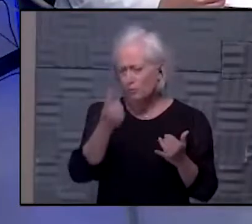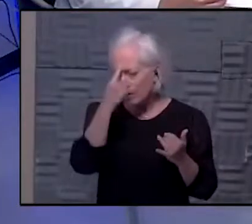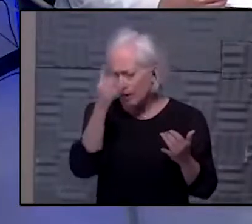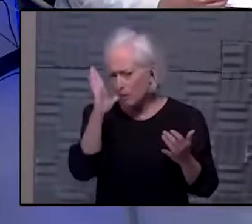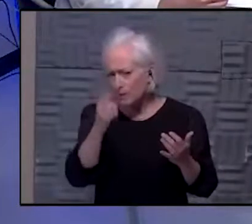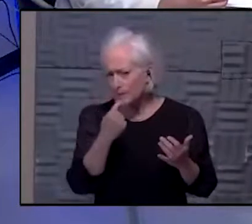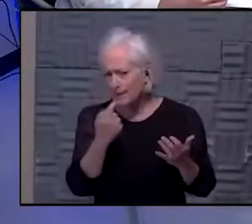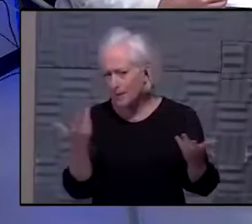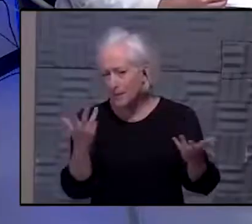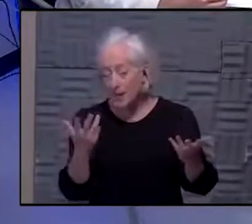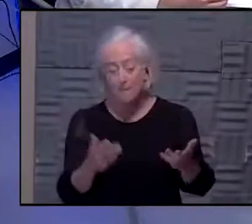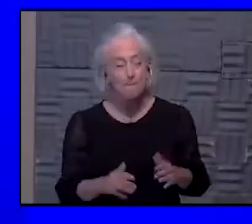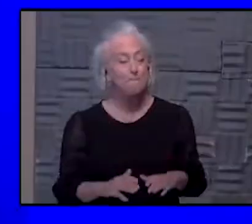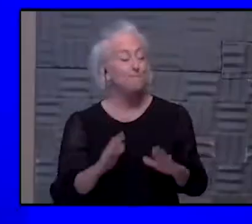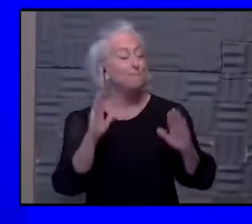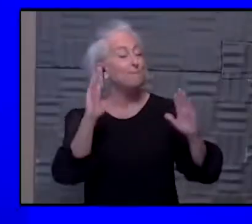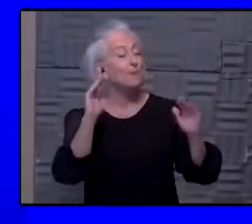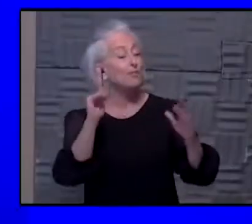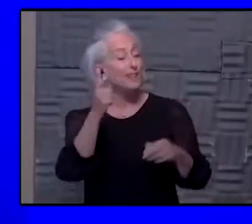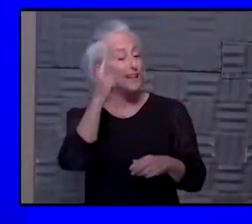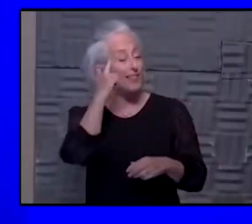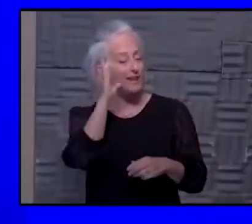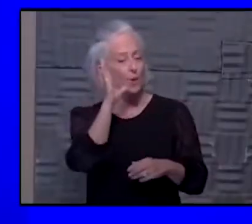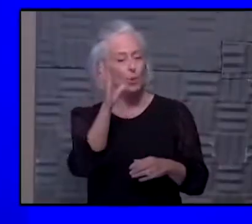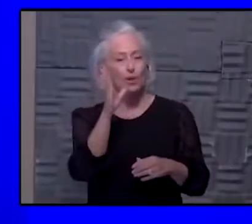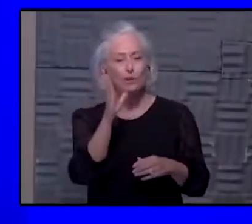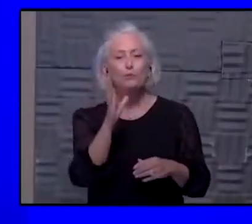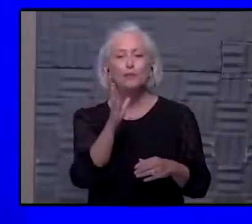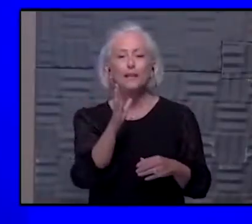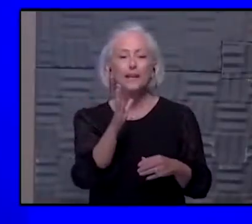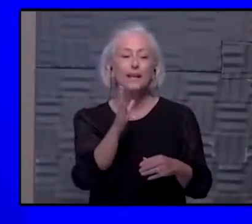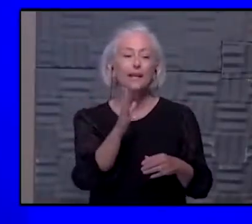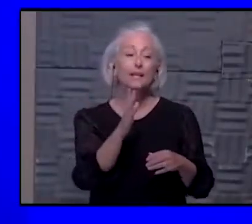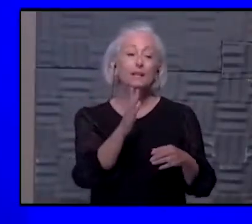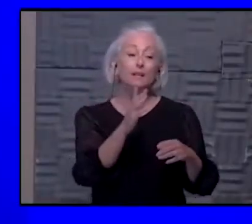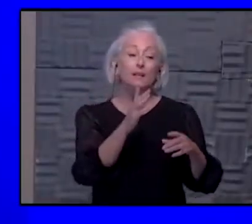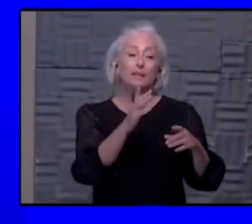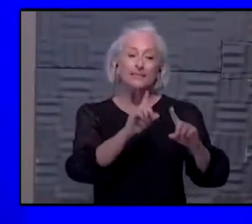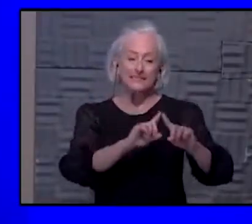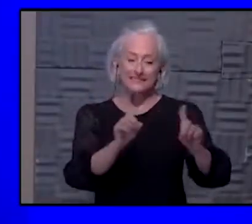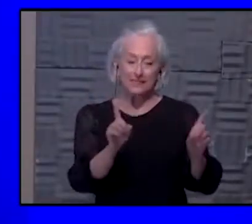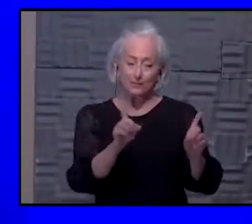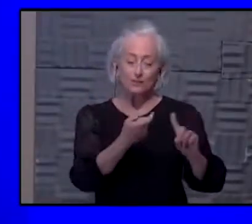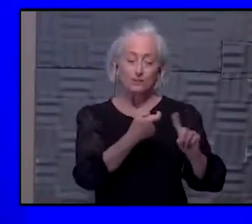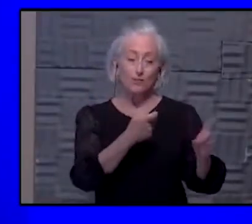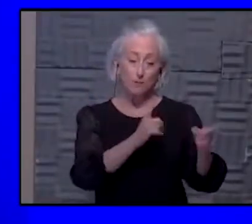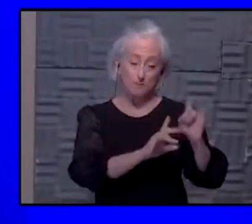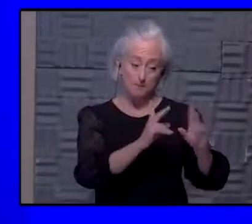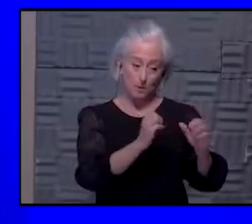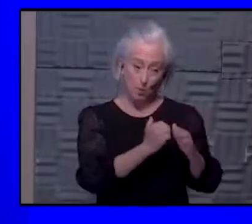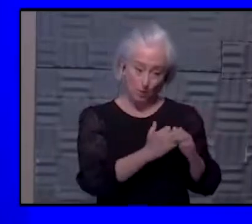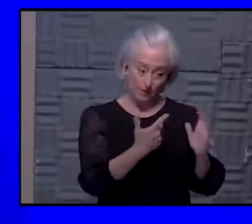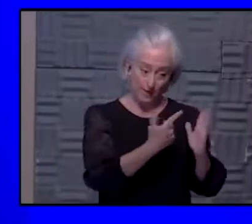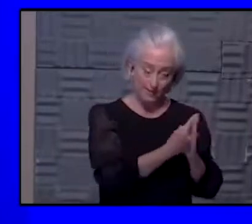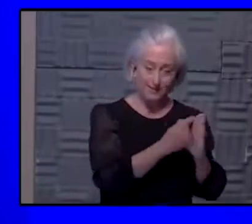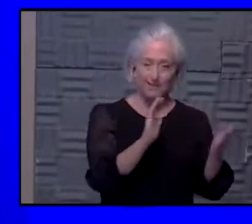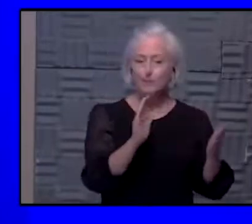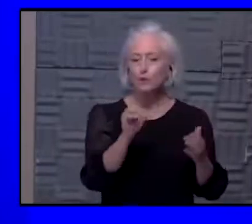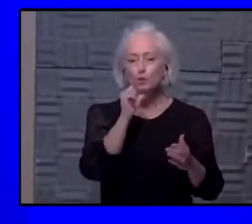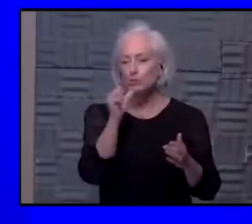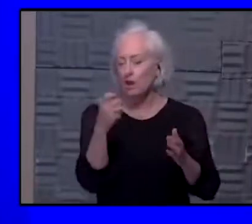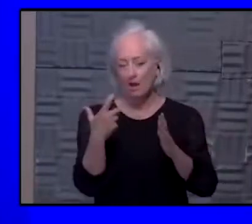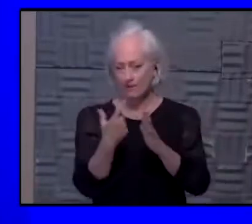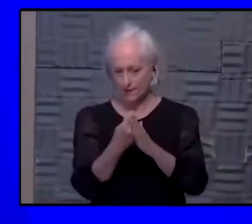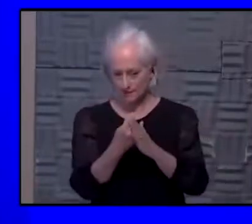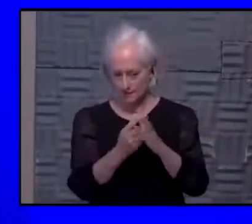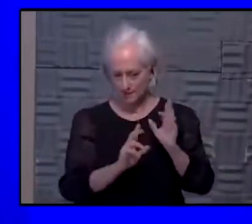hopefully, I think there will be a delineation between vaccinated and unvaccinated. We hear a lot of people saying, well, what's in it for me